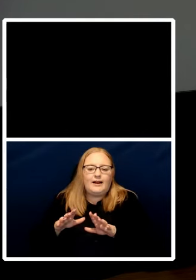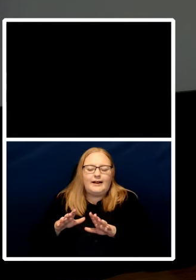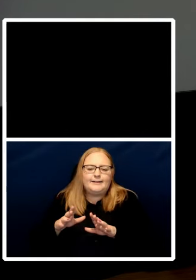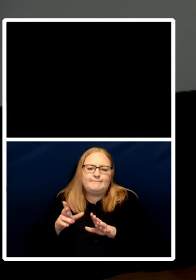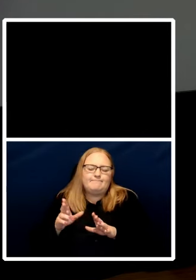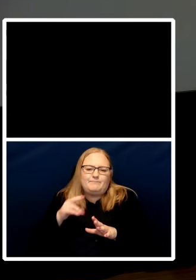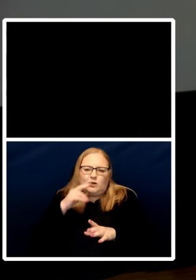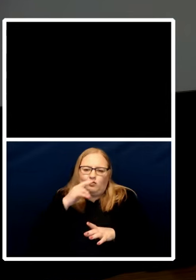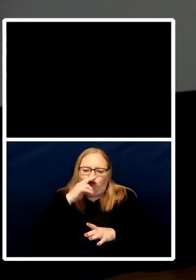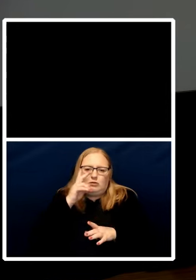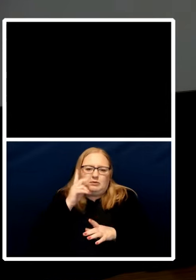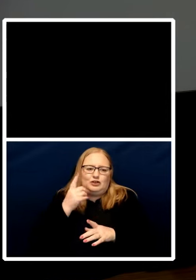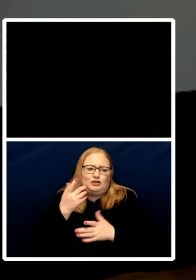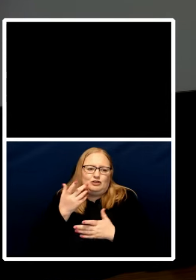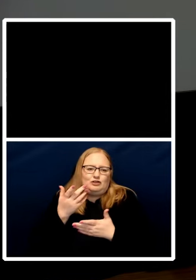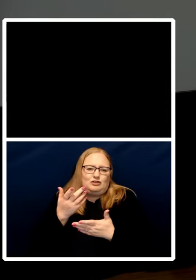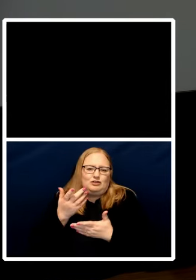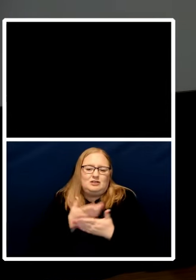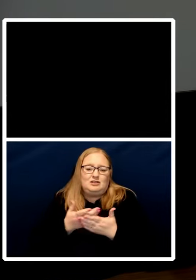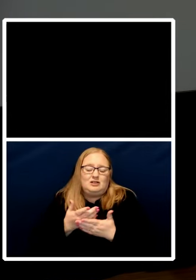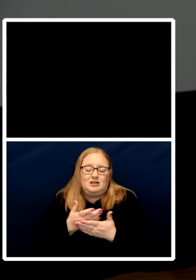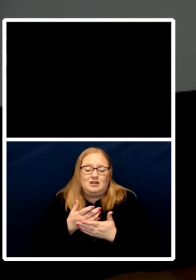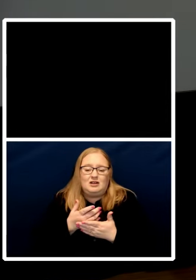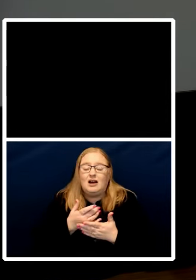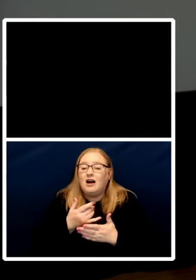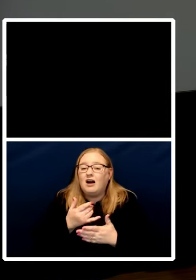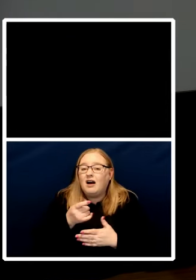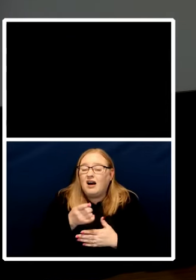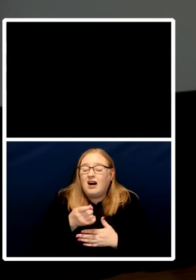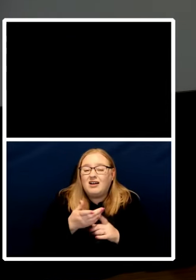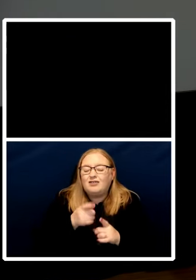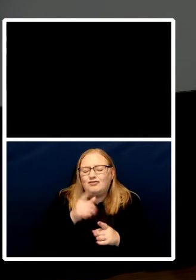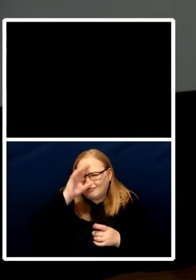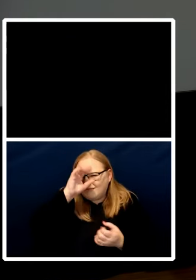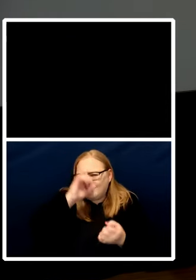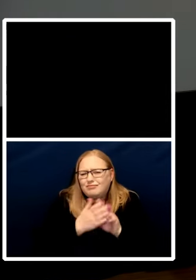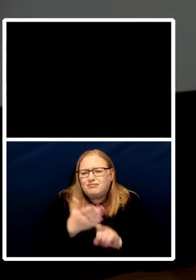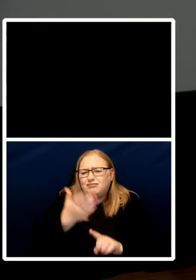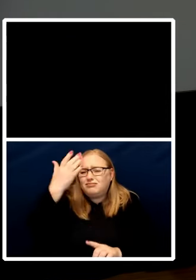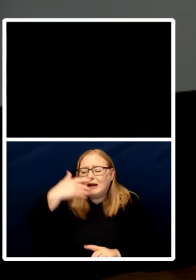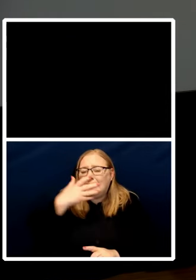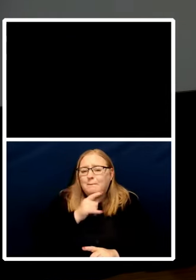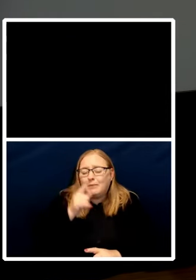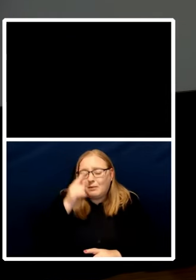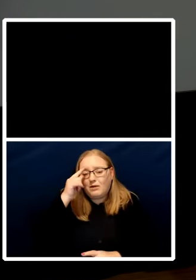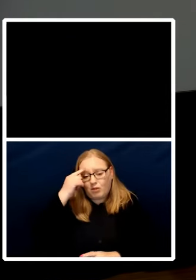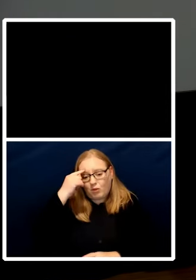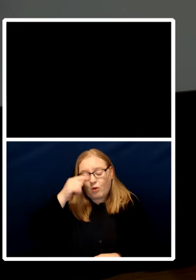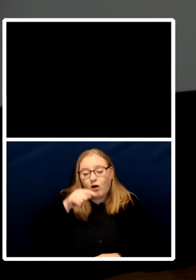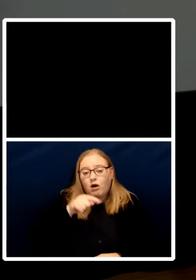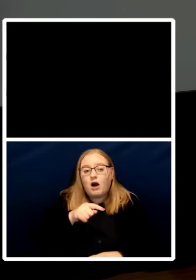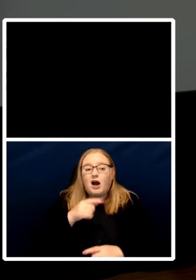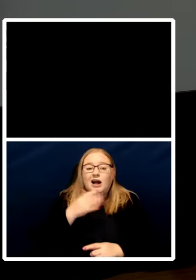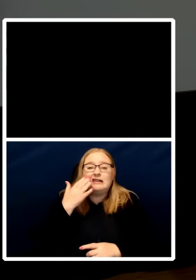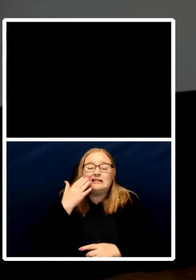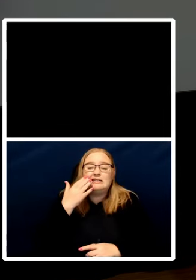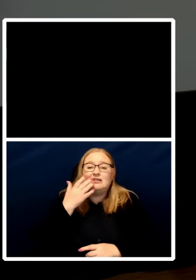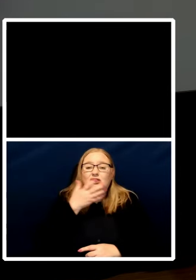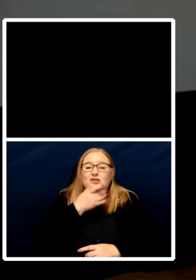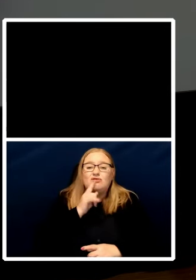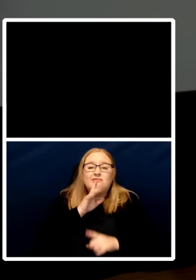that sex discrimination was fine because why because women were a little bit less than human